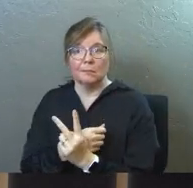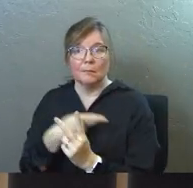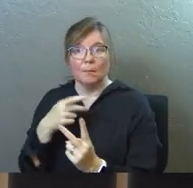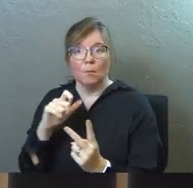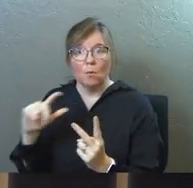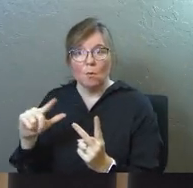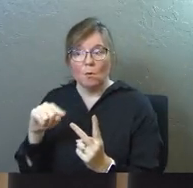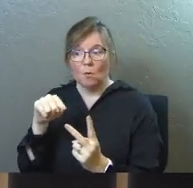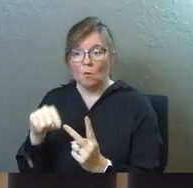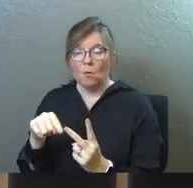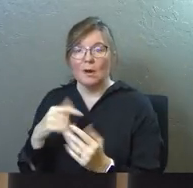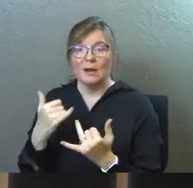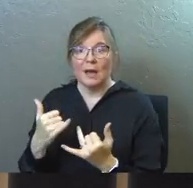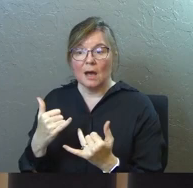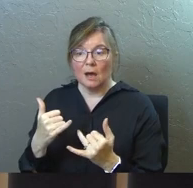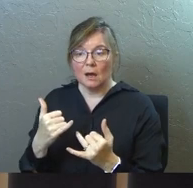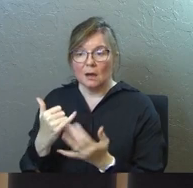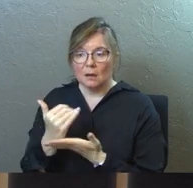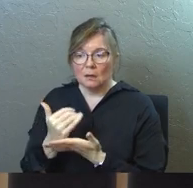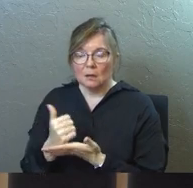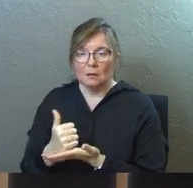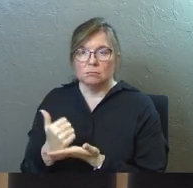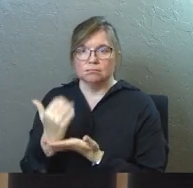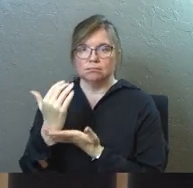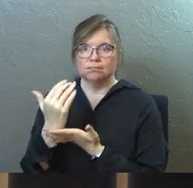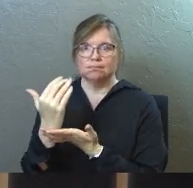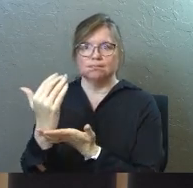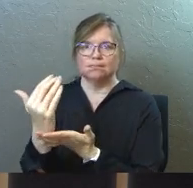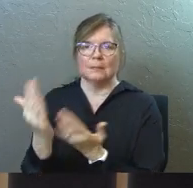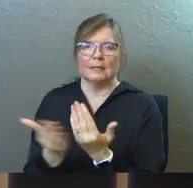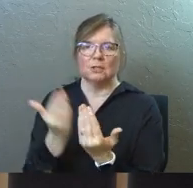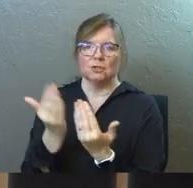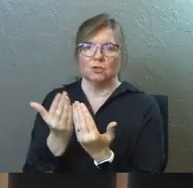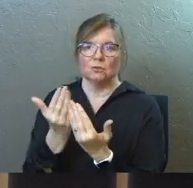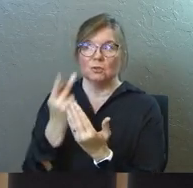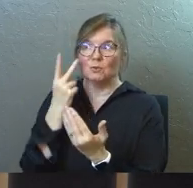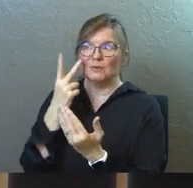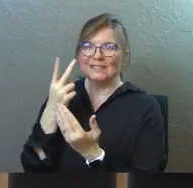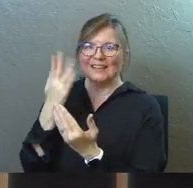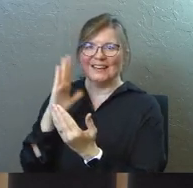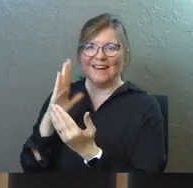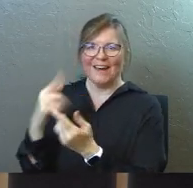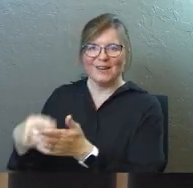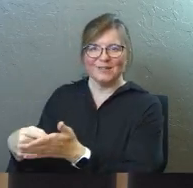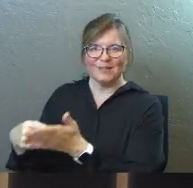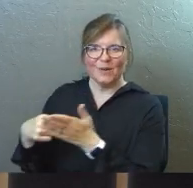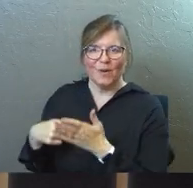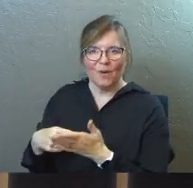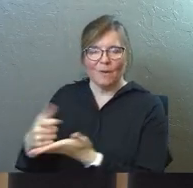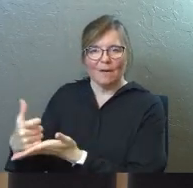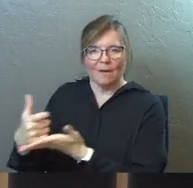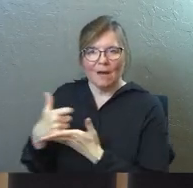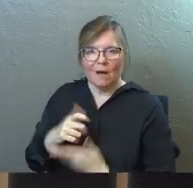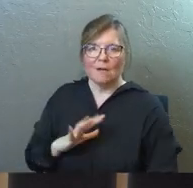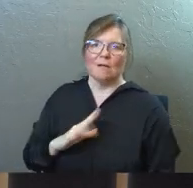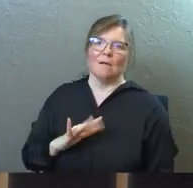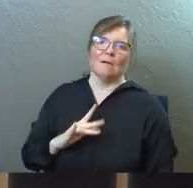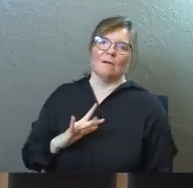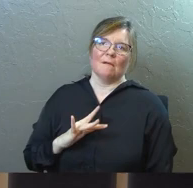here, is the next time it's too heavy and next time it's too overwhelming, you actually pray the prayer and say, God, you've got to show me the way out of this thing.